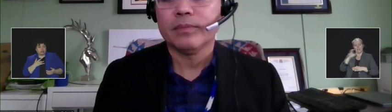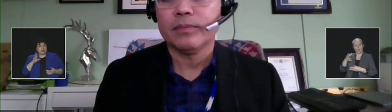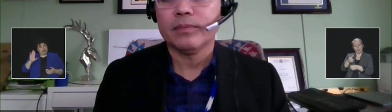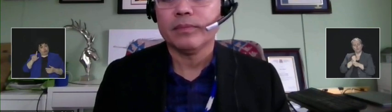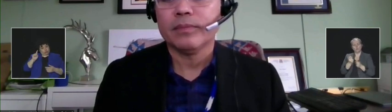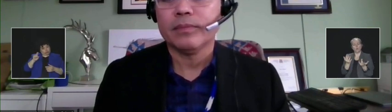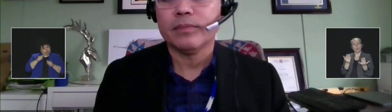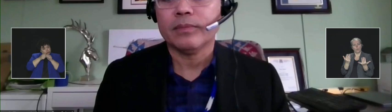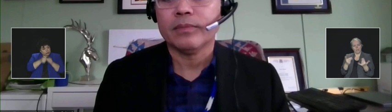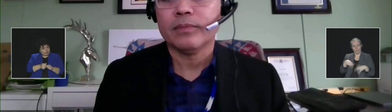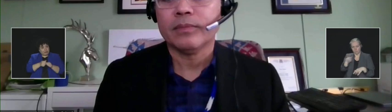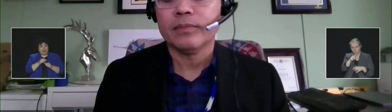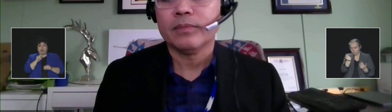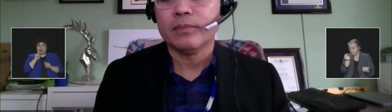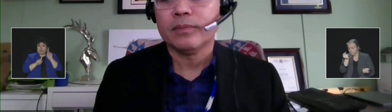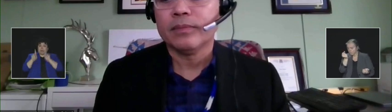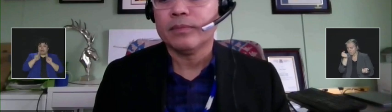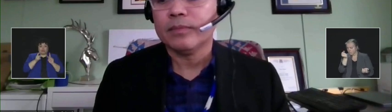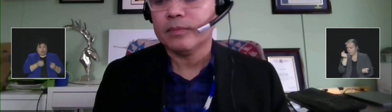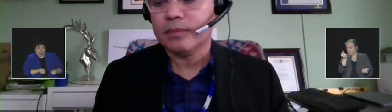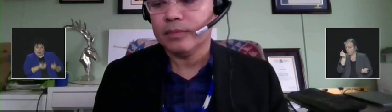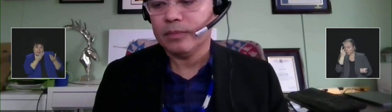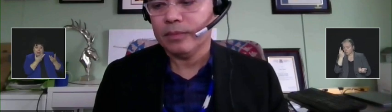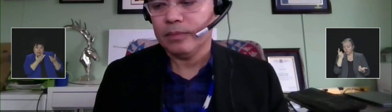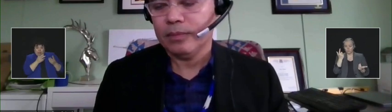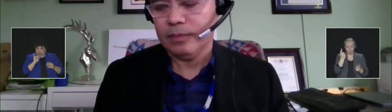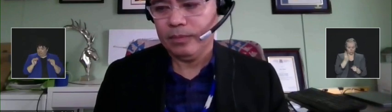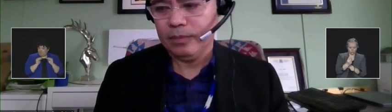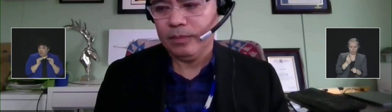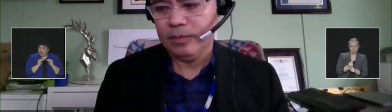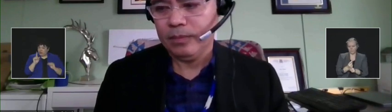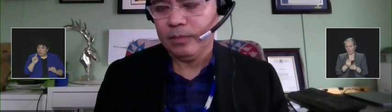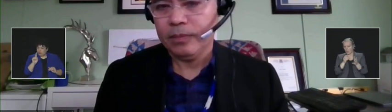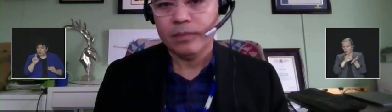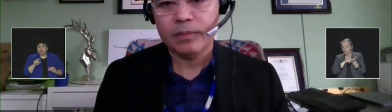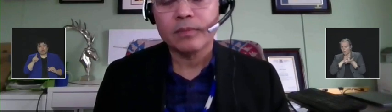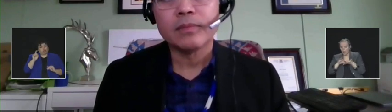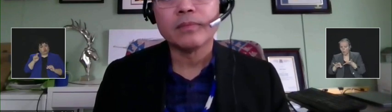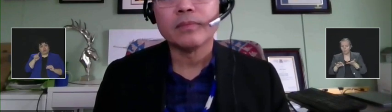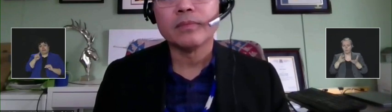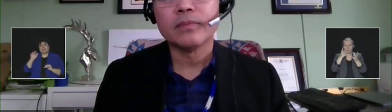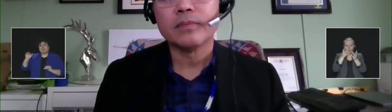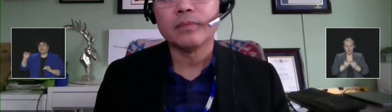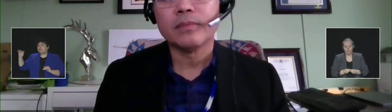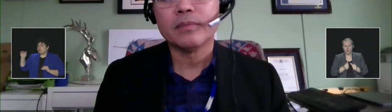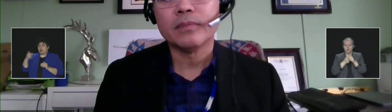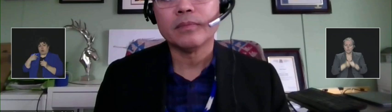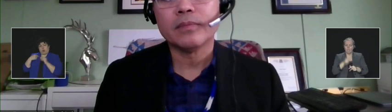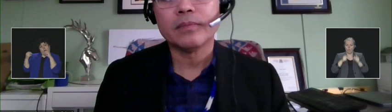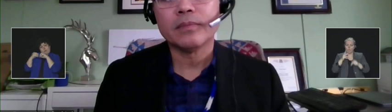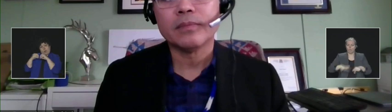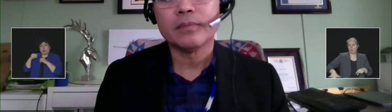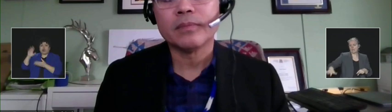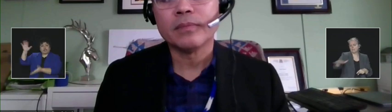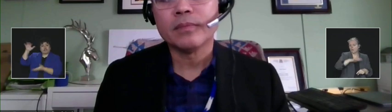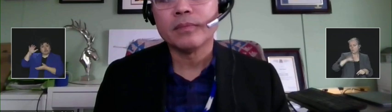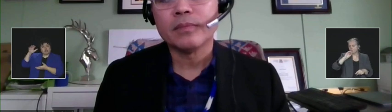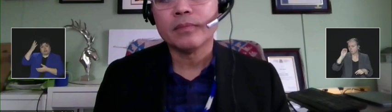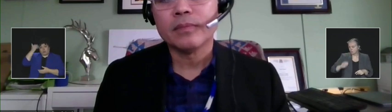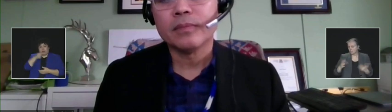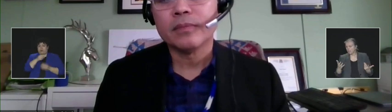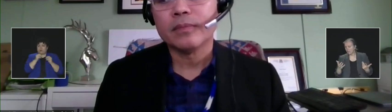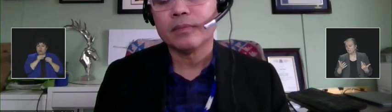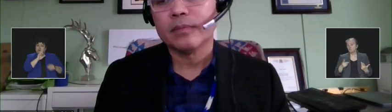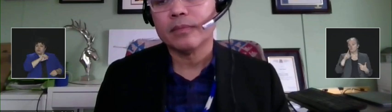per capita basis and if you plan to ask for more just given the heightened vulnerability, the